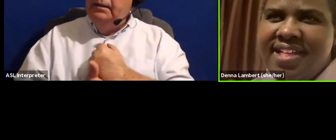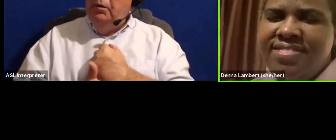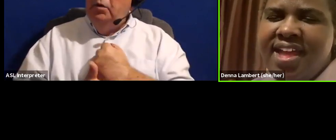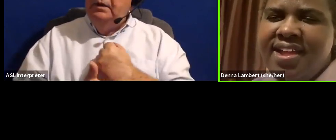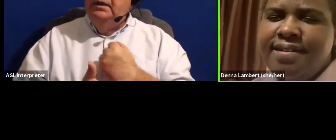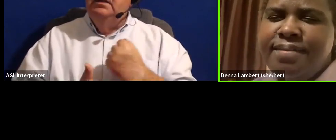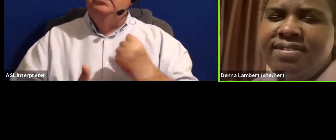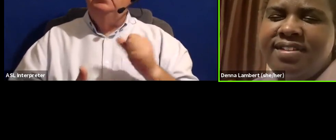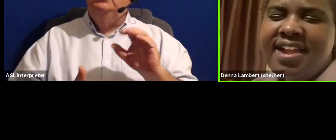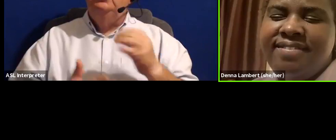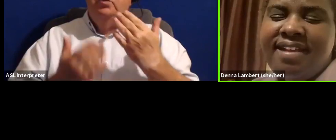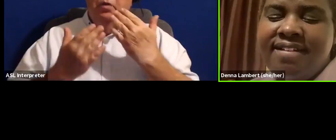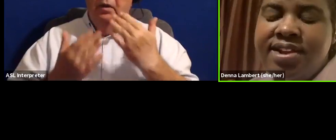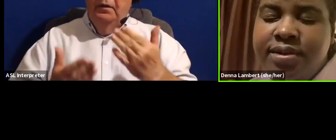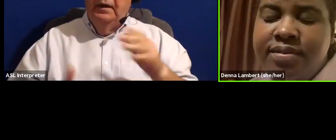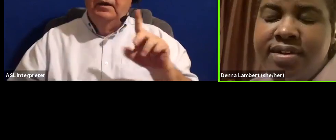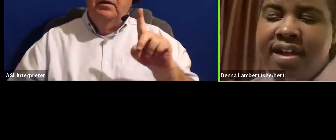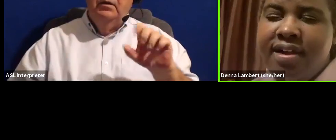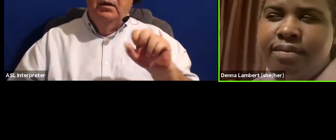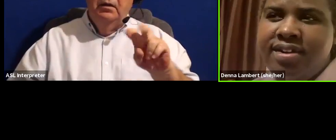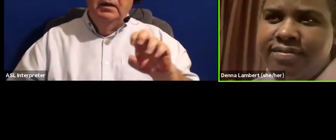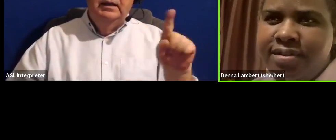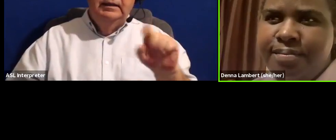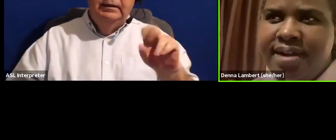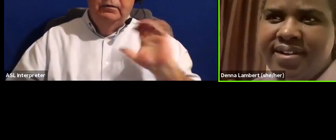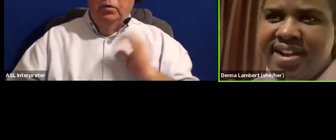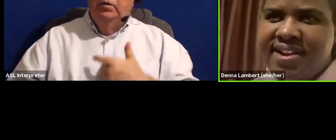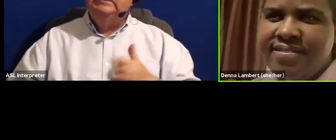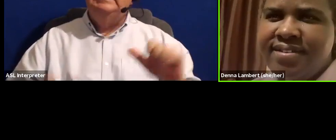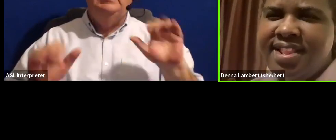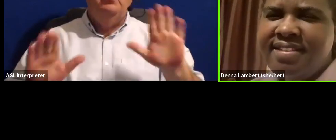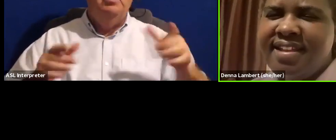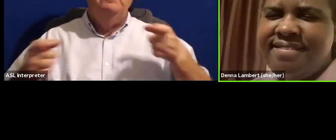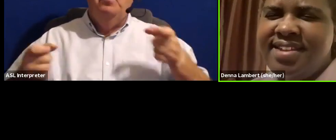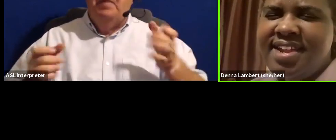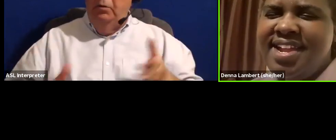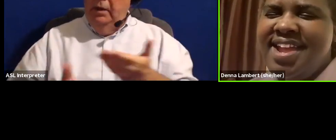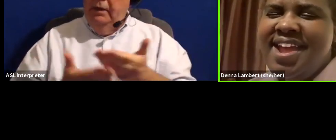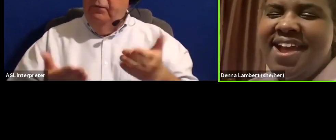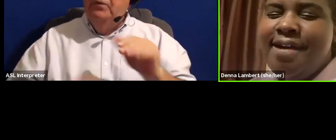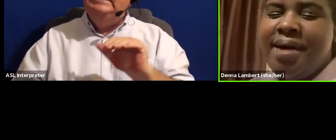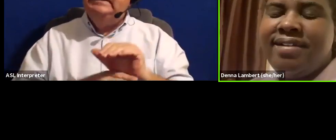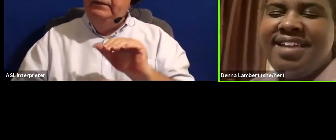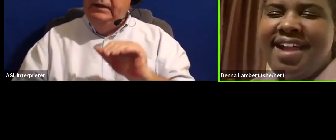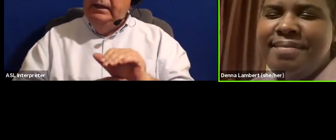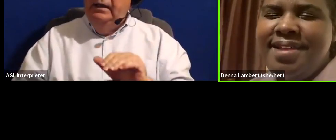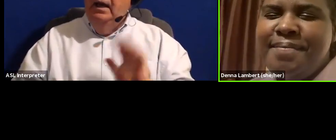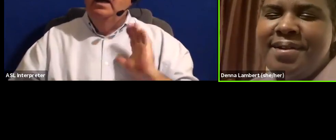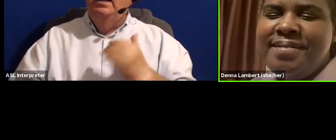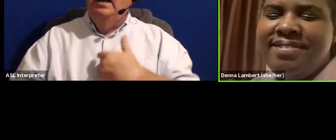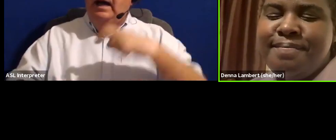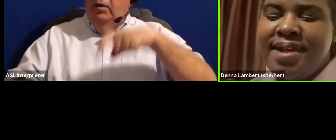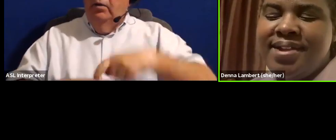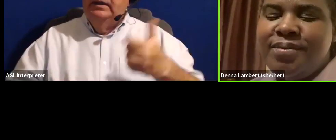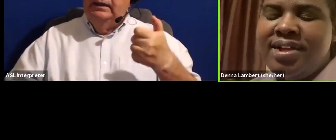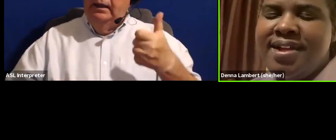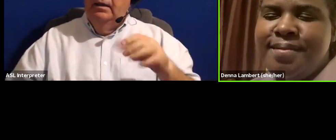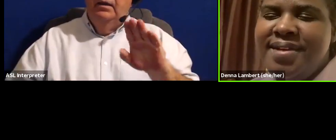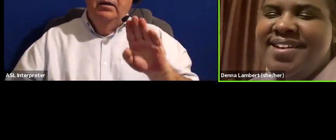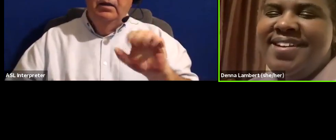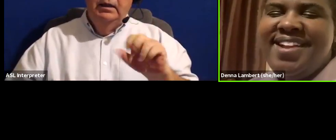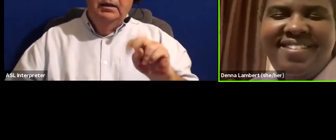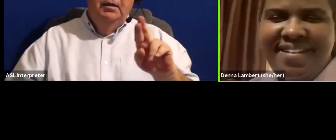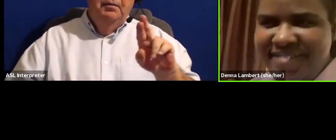thank Mr. Dave Zarin, who is our wonderful moderator for this evening. Our timekeeper, Mr. Ben